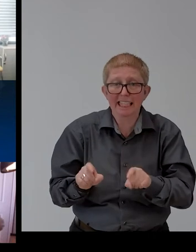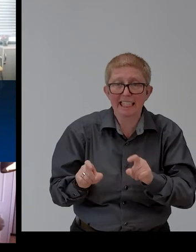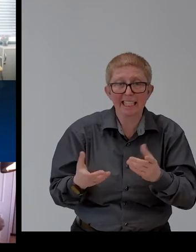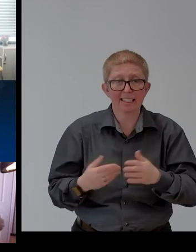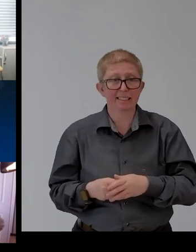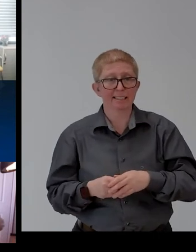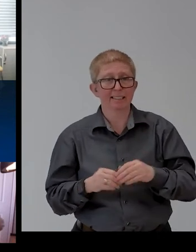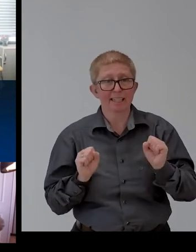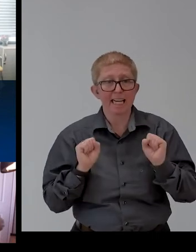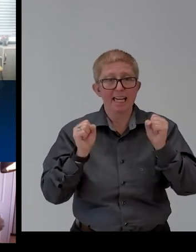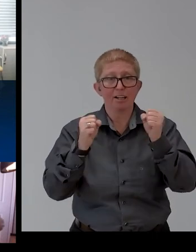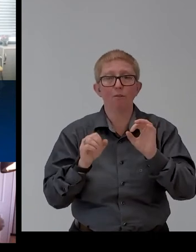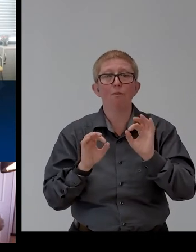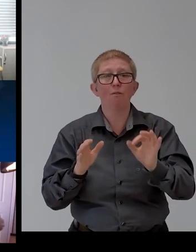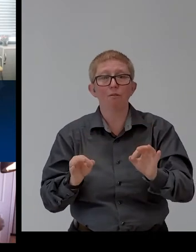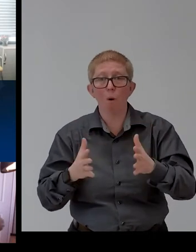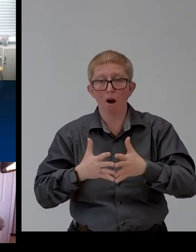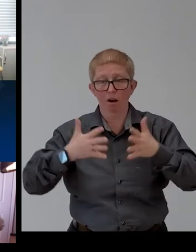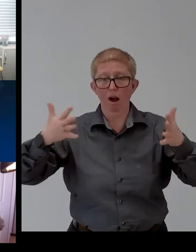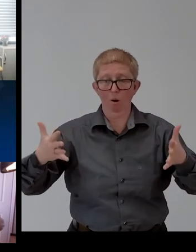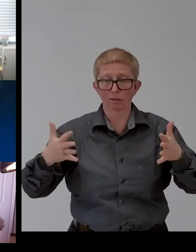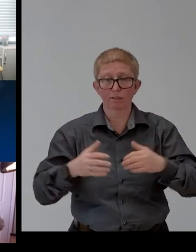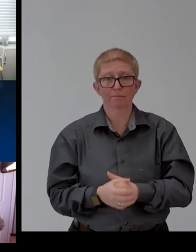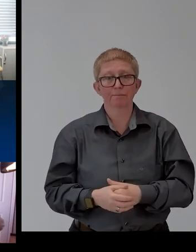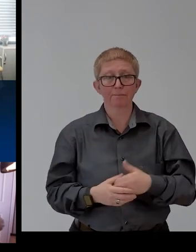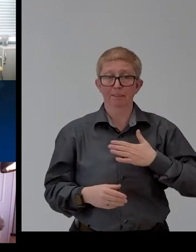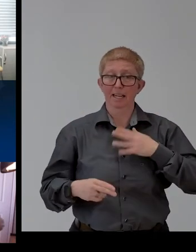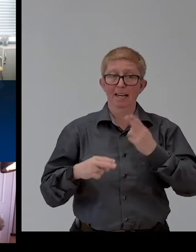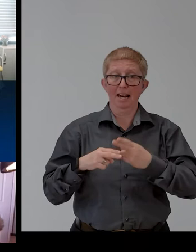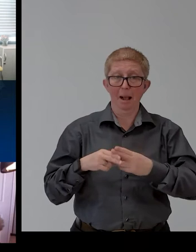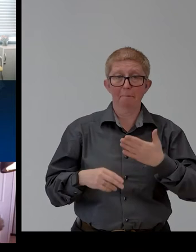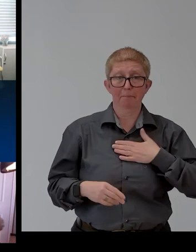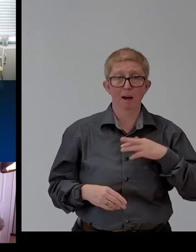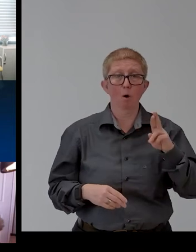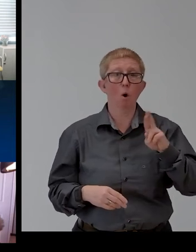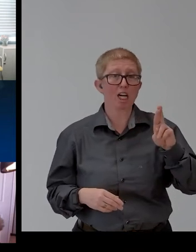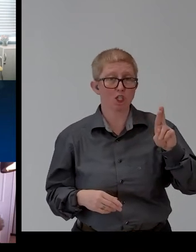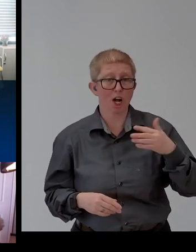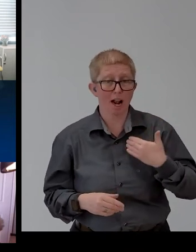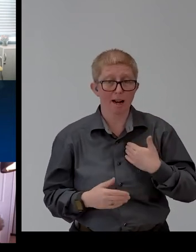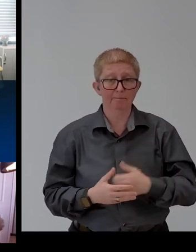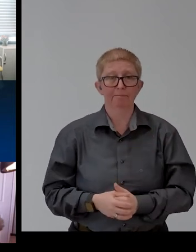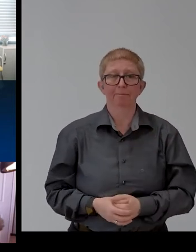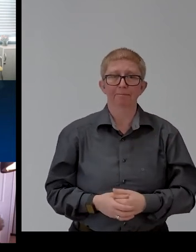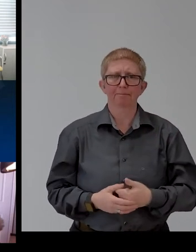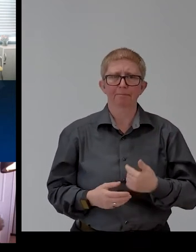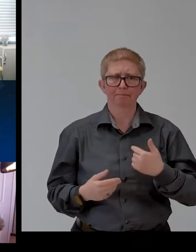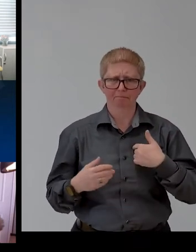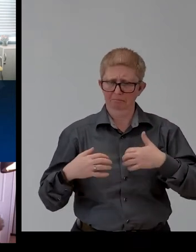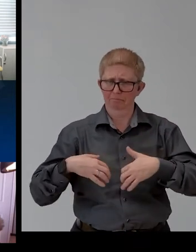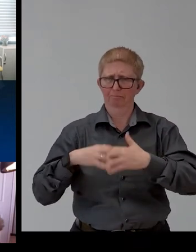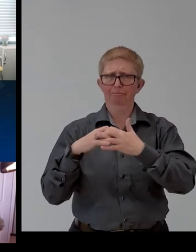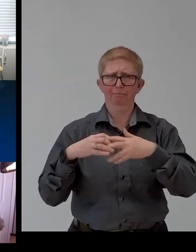Good day, everyone. My name is Rachel, the founder and project team lead of Special Needs Initiative for Growth in Nigeria.